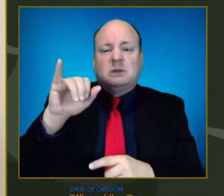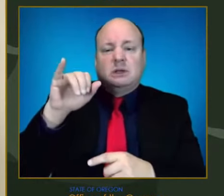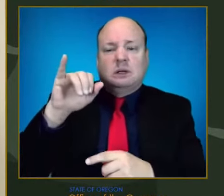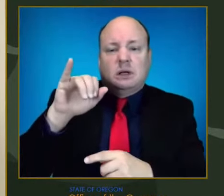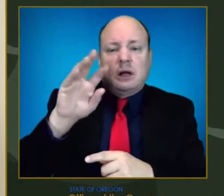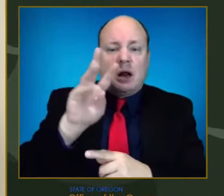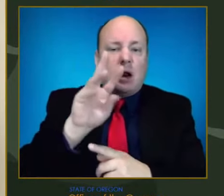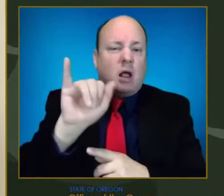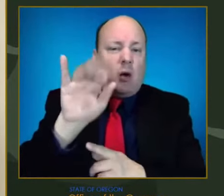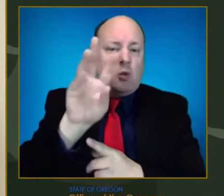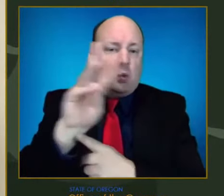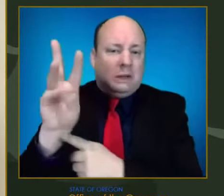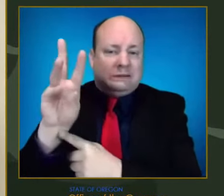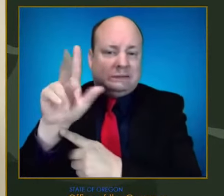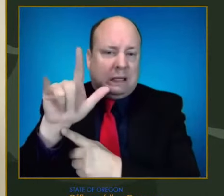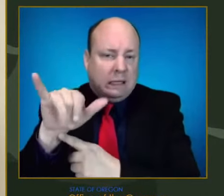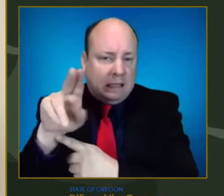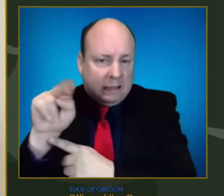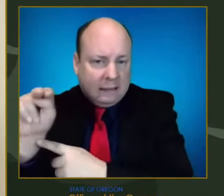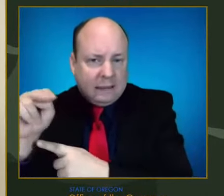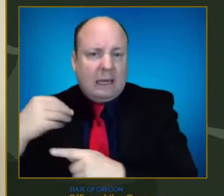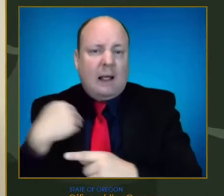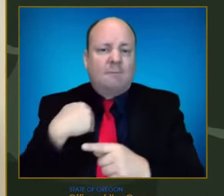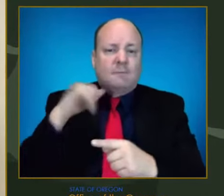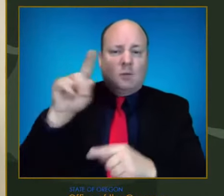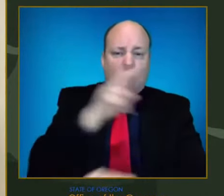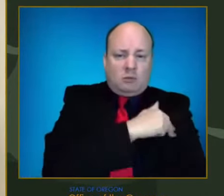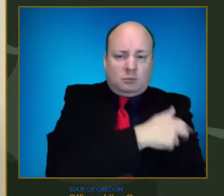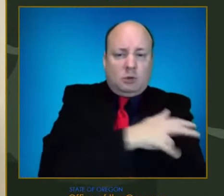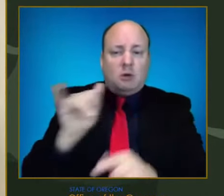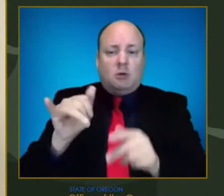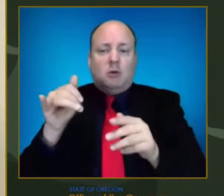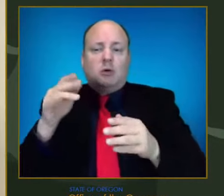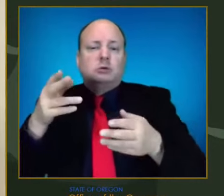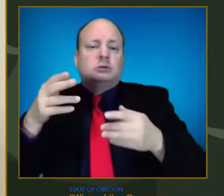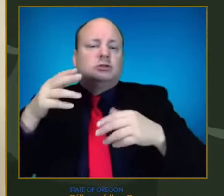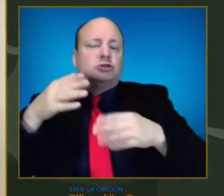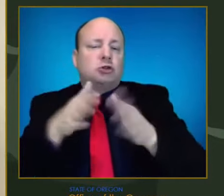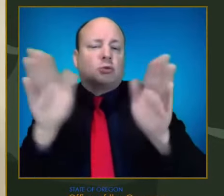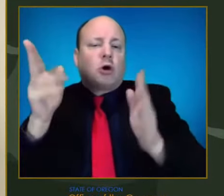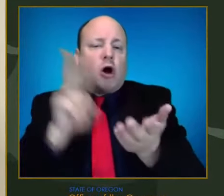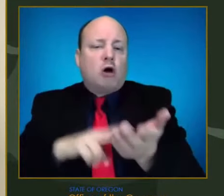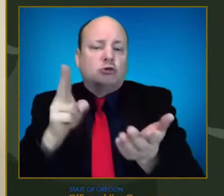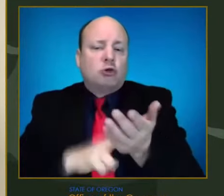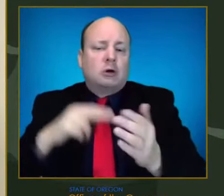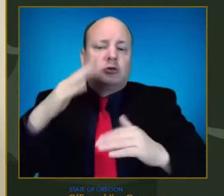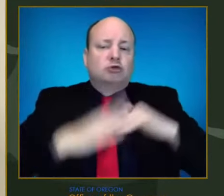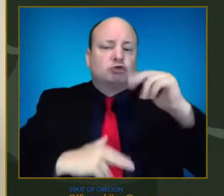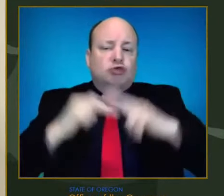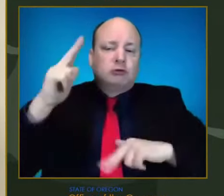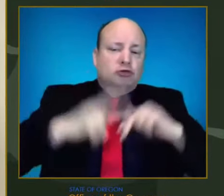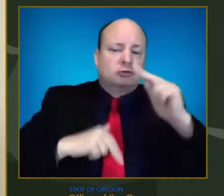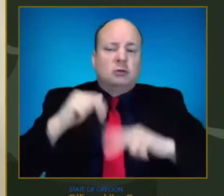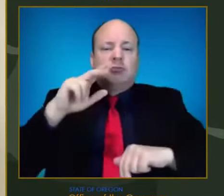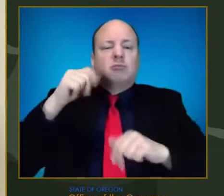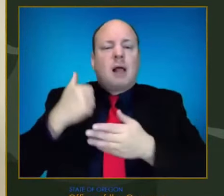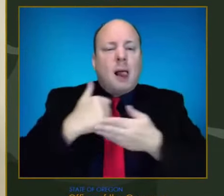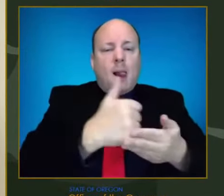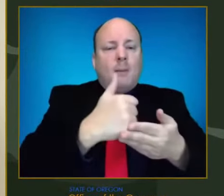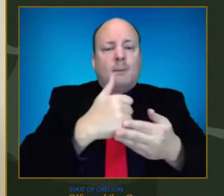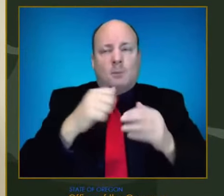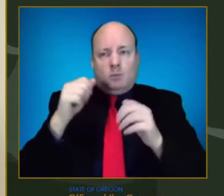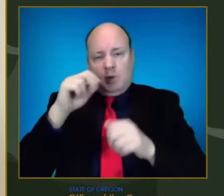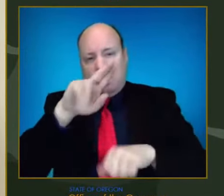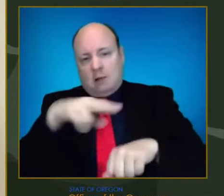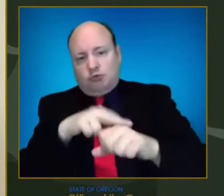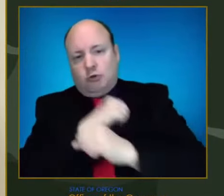a few. Thank you for your extraordinary efforts. With that, I will turn it over to Dr. Graven. The floor is yours.